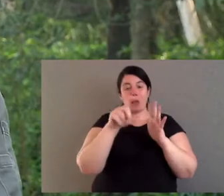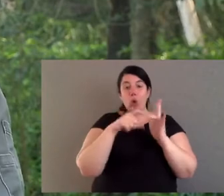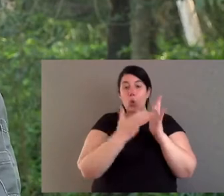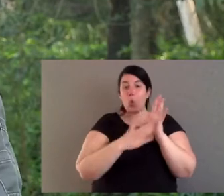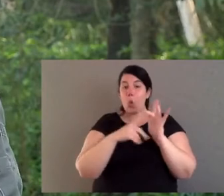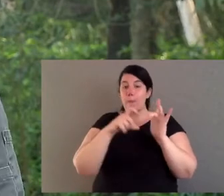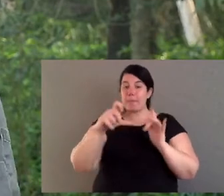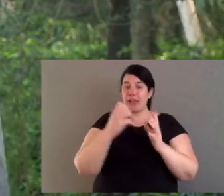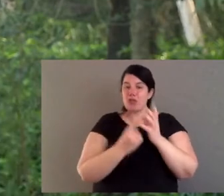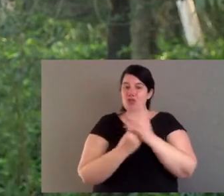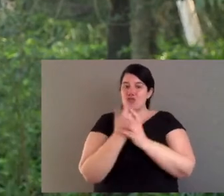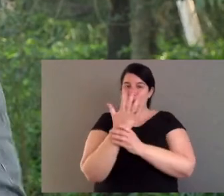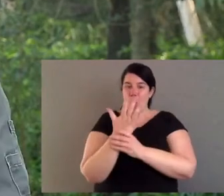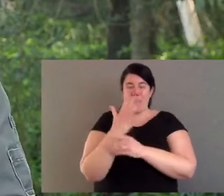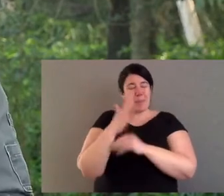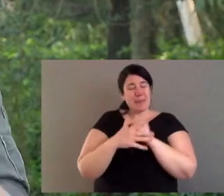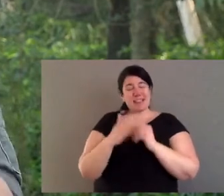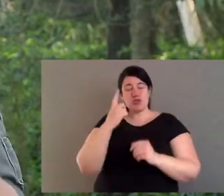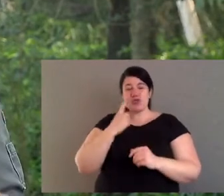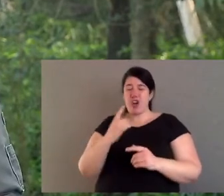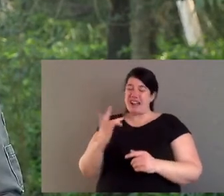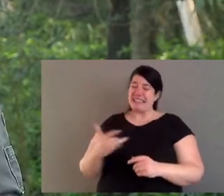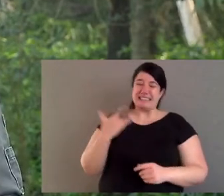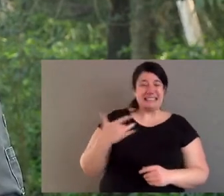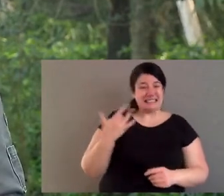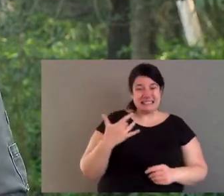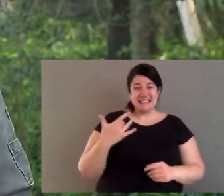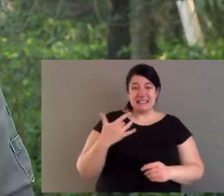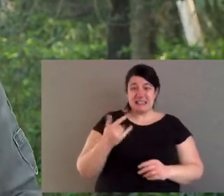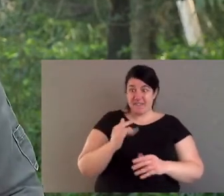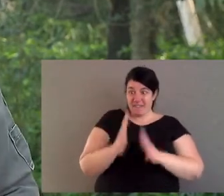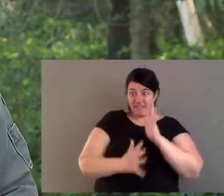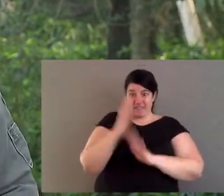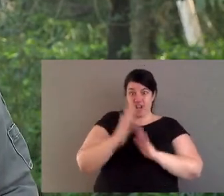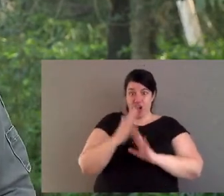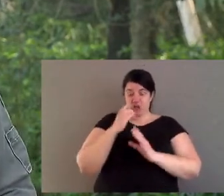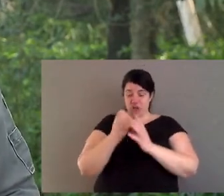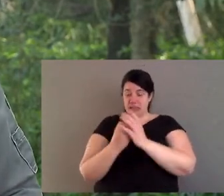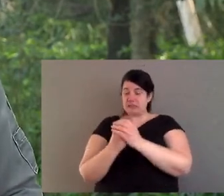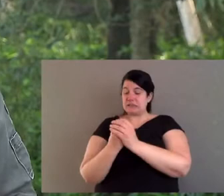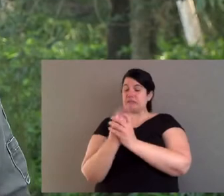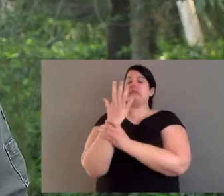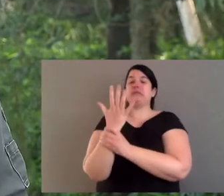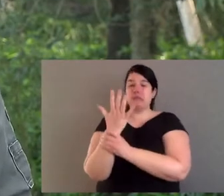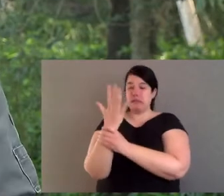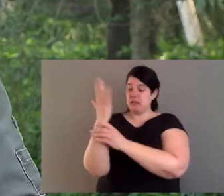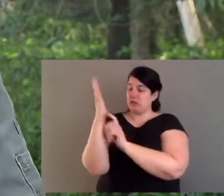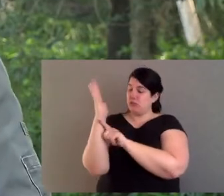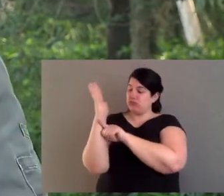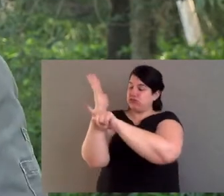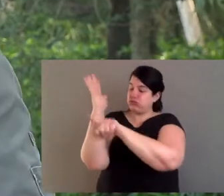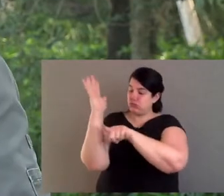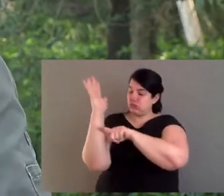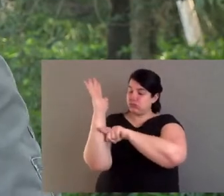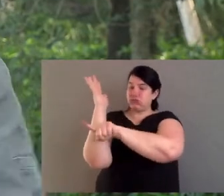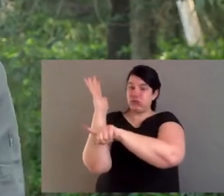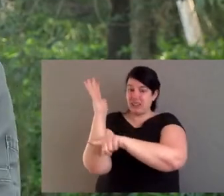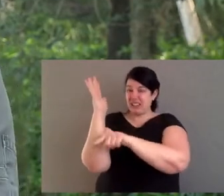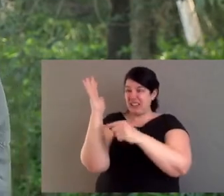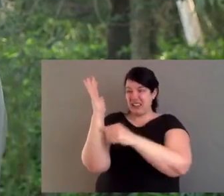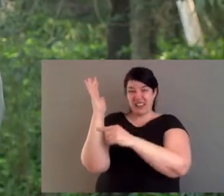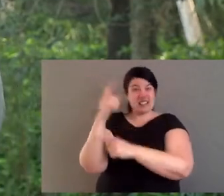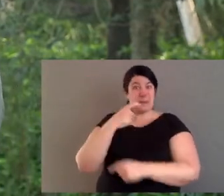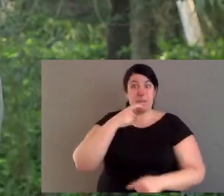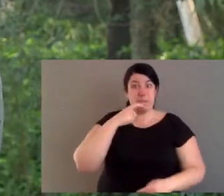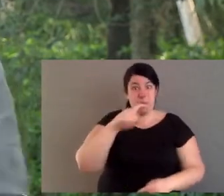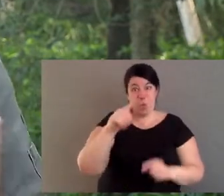it will shoot out the eucalyptus trees. We see epicormic growth. It's like the tree's last lifeline. And it's when, after a fire, you see the